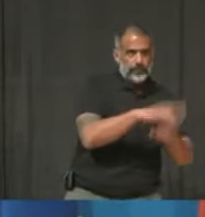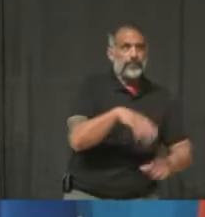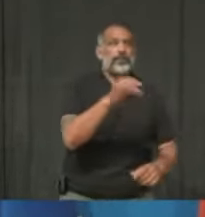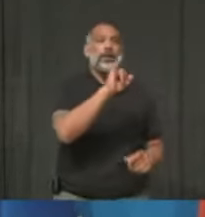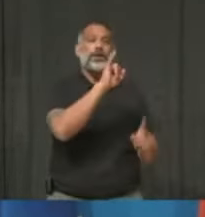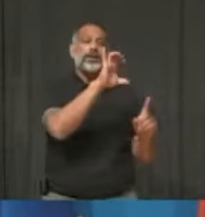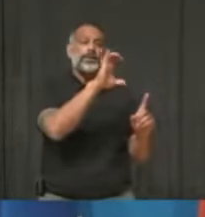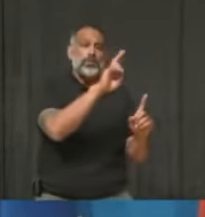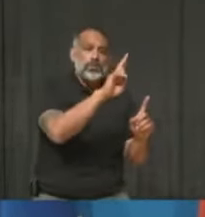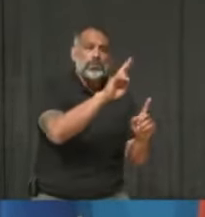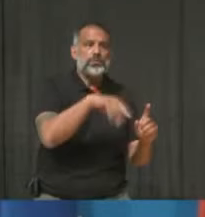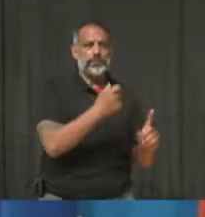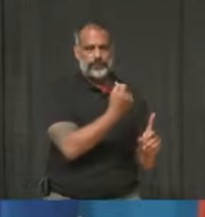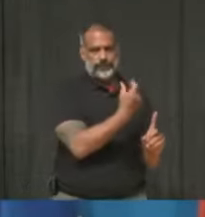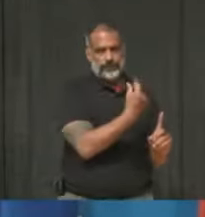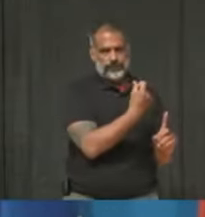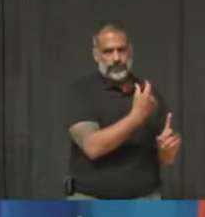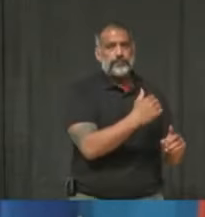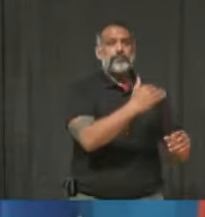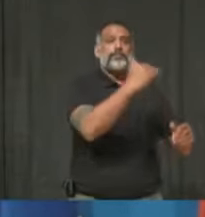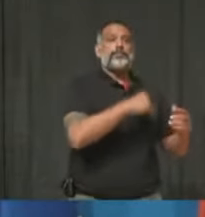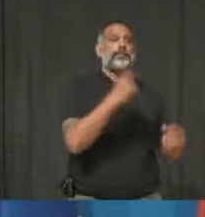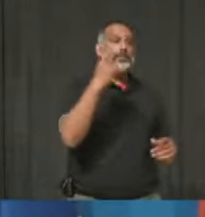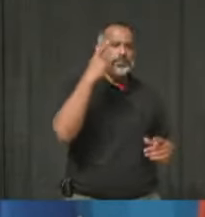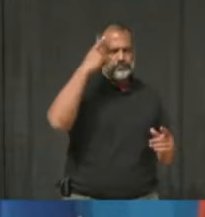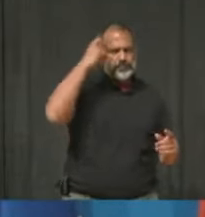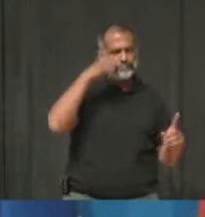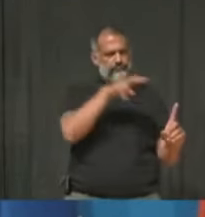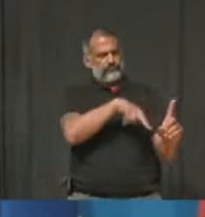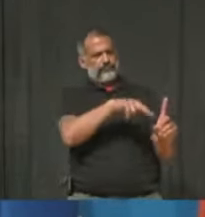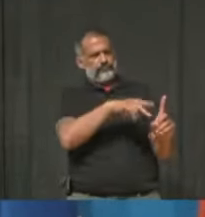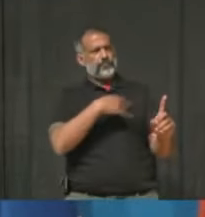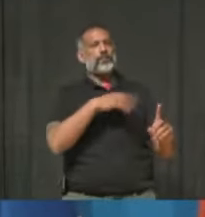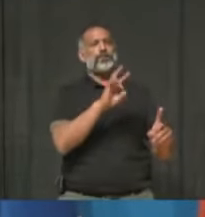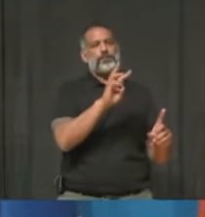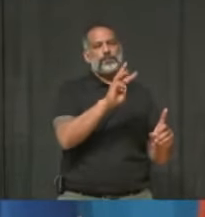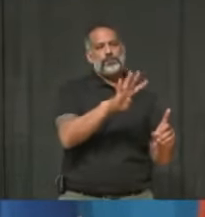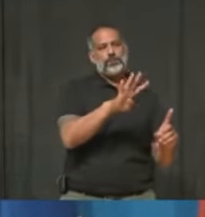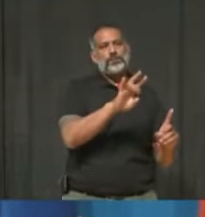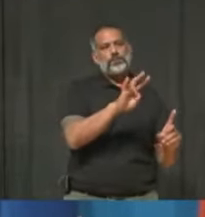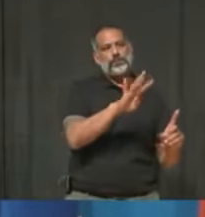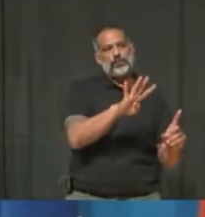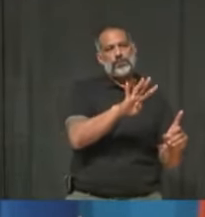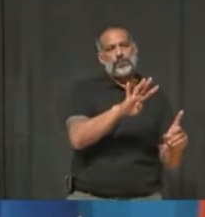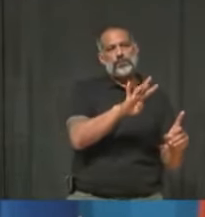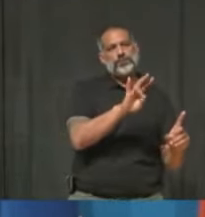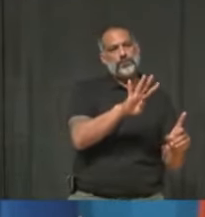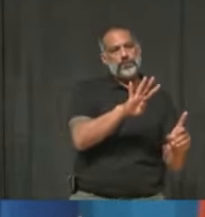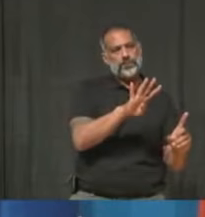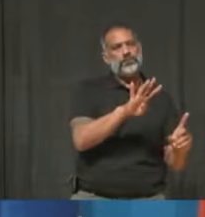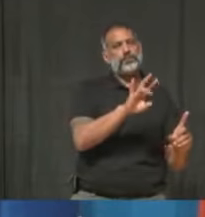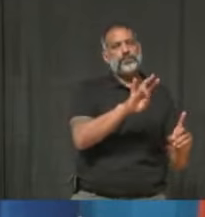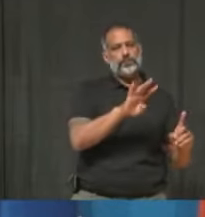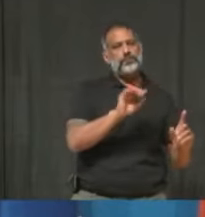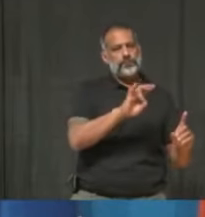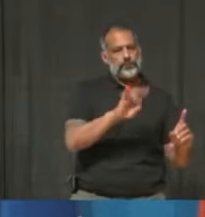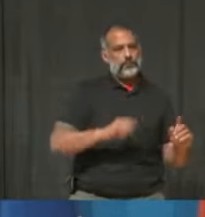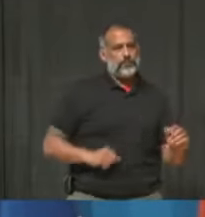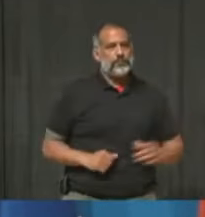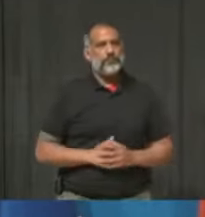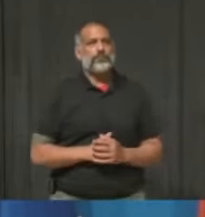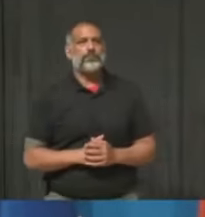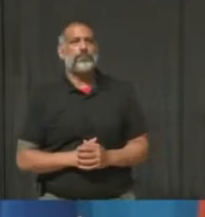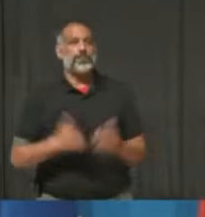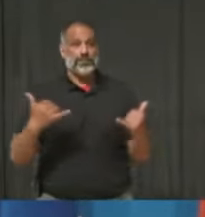patients in the ICU, and 47 suspected cases. But what's truly giving me the most hope